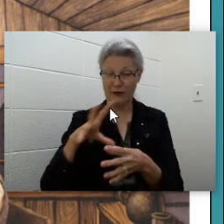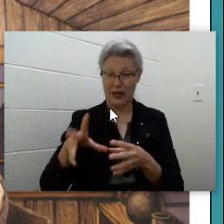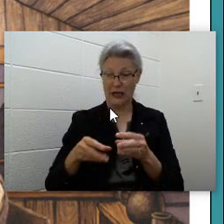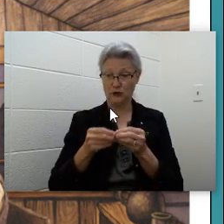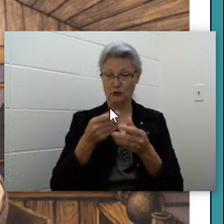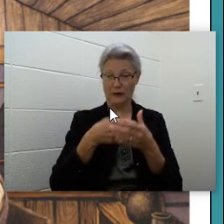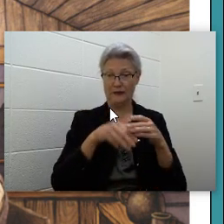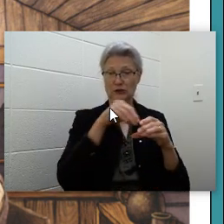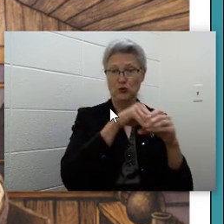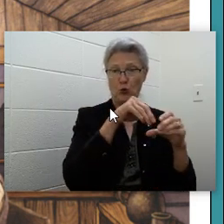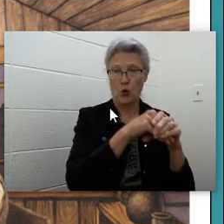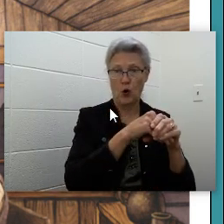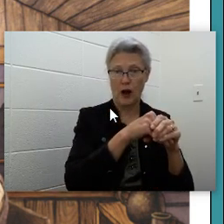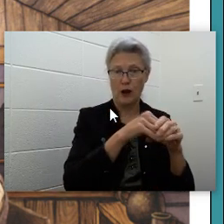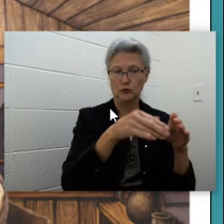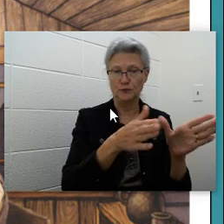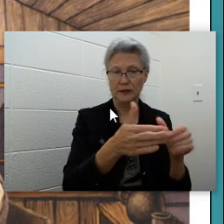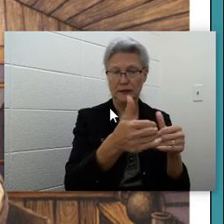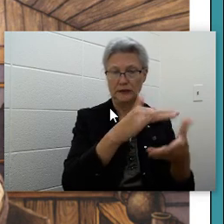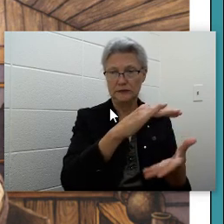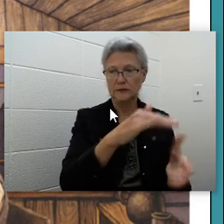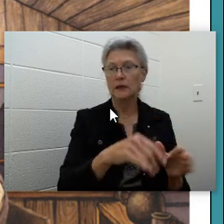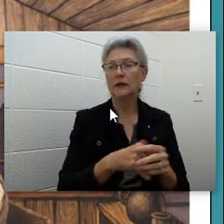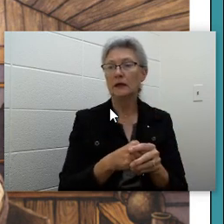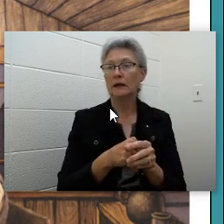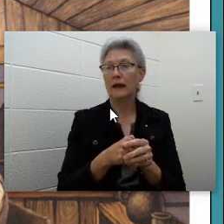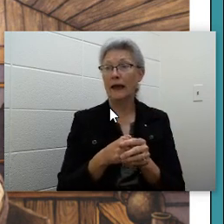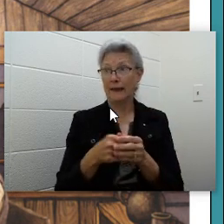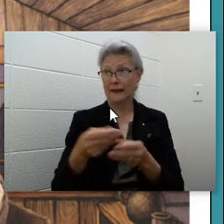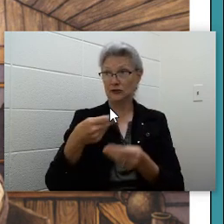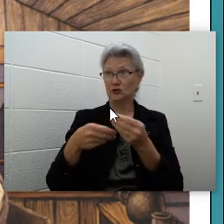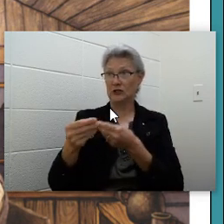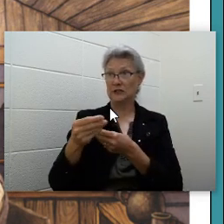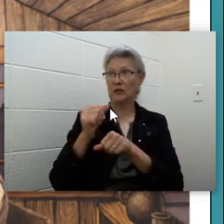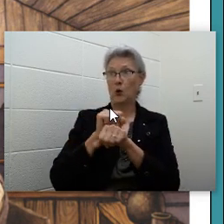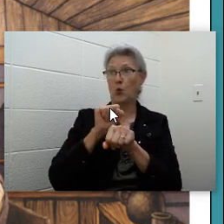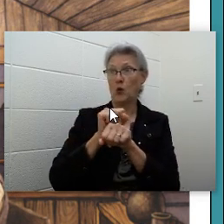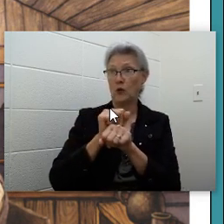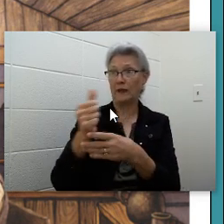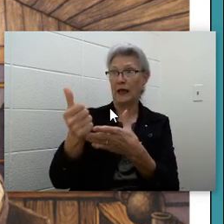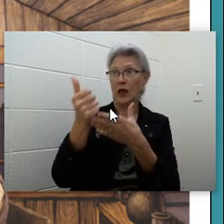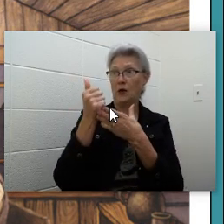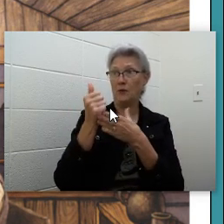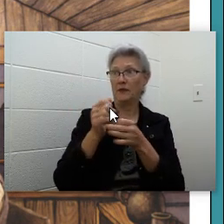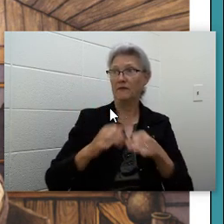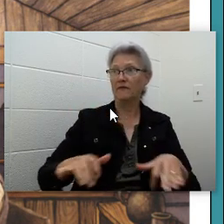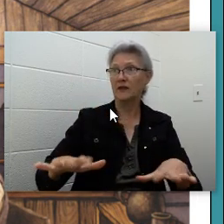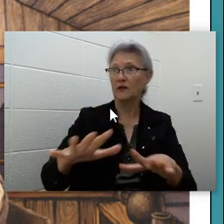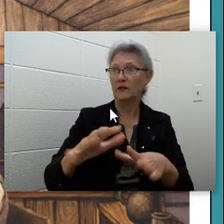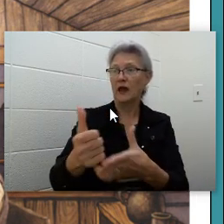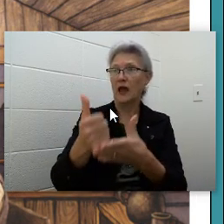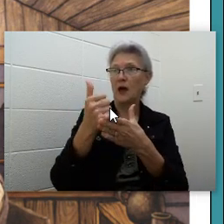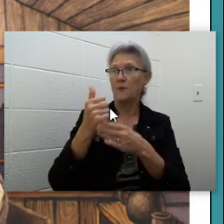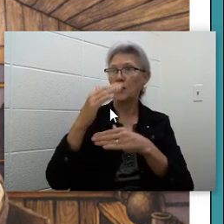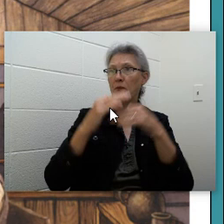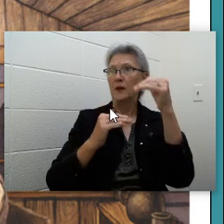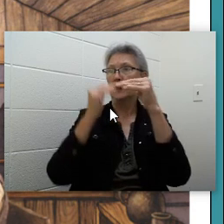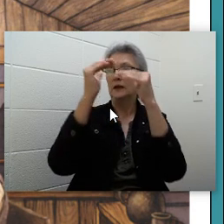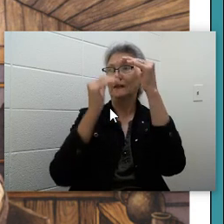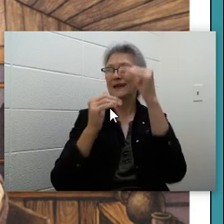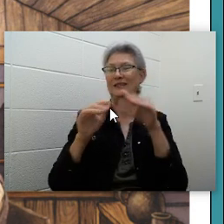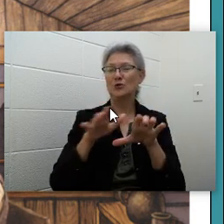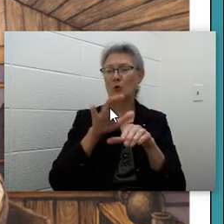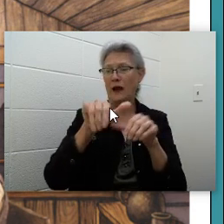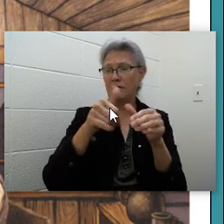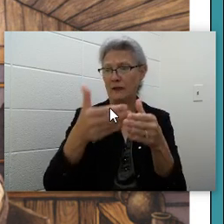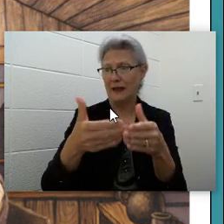in the storehouse. In exchange, they work. They help in the fields. They help with building. They do whatever